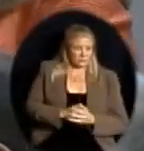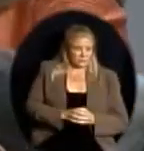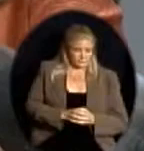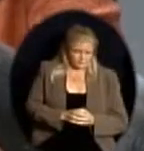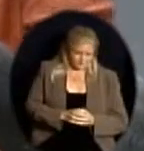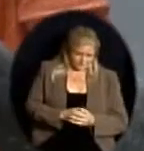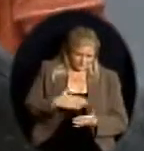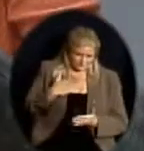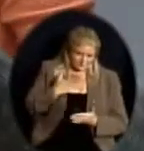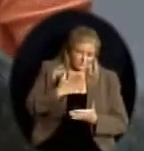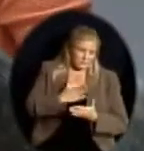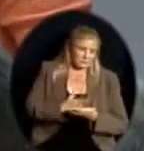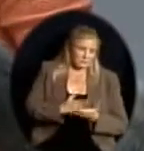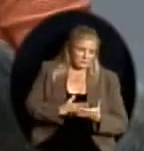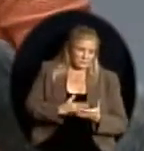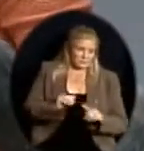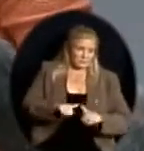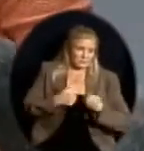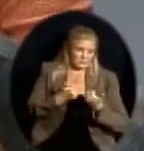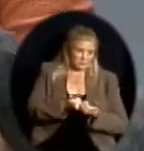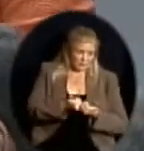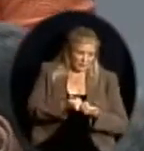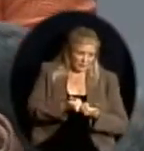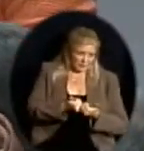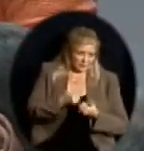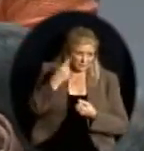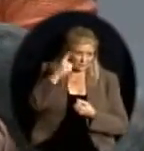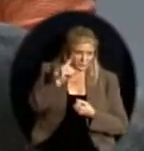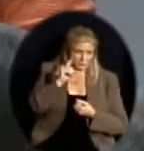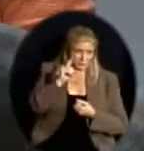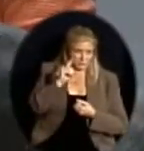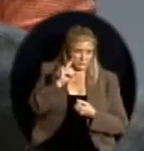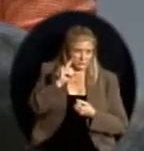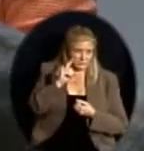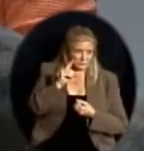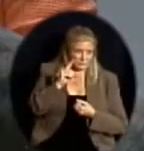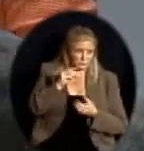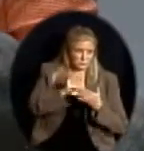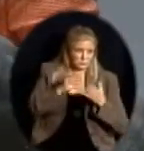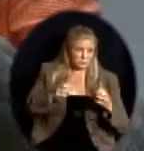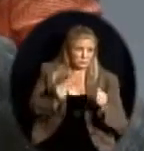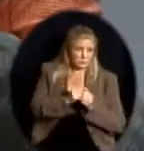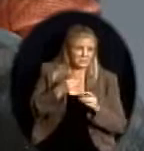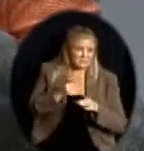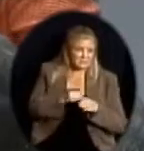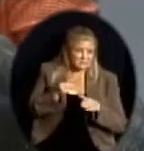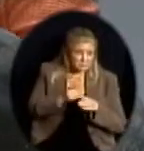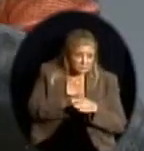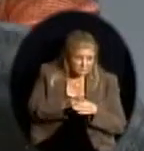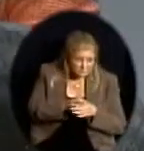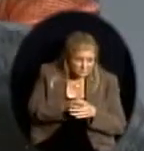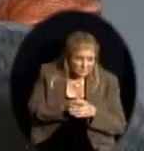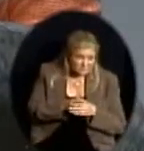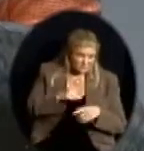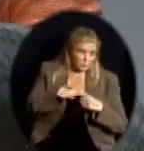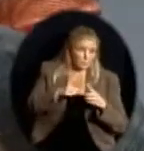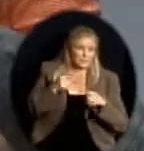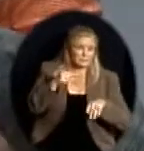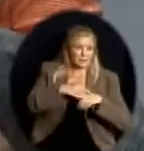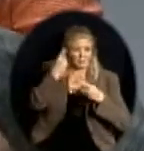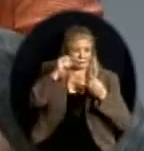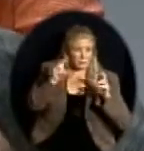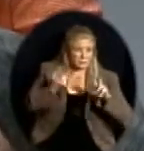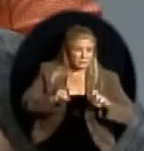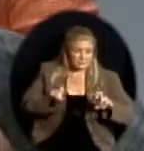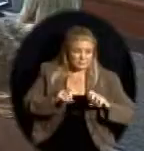some of the challenges faced for English language learners, certainly students with disabilities are faced with some similar challenges come assessment time. I did want to tell